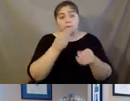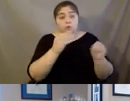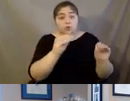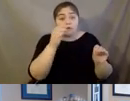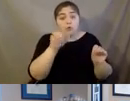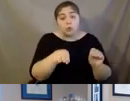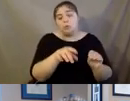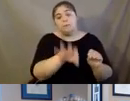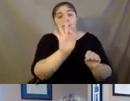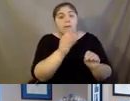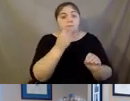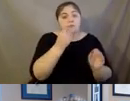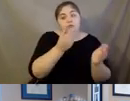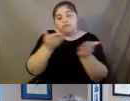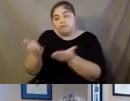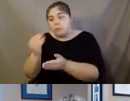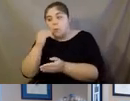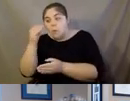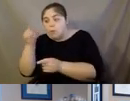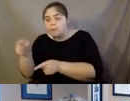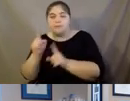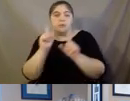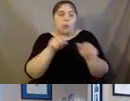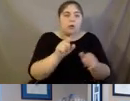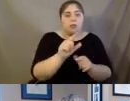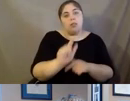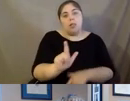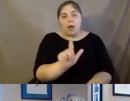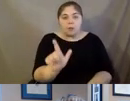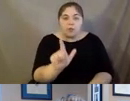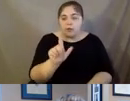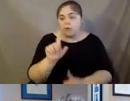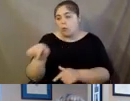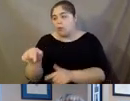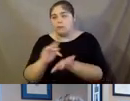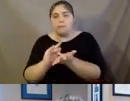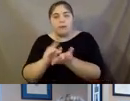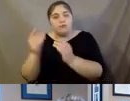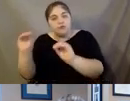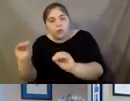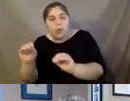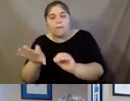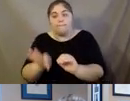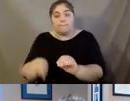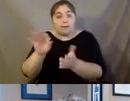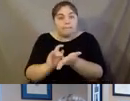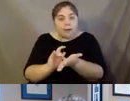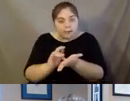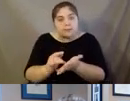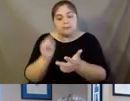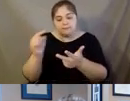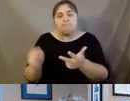groceries or, you know, run to the library or run to the, the drug store and pick up prescriptions. Um,